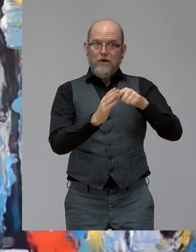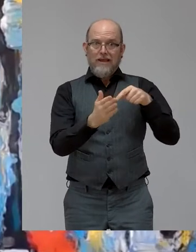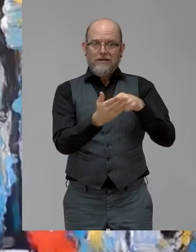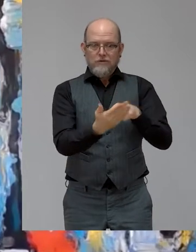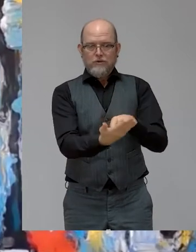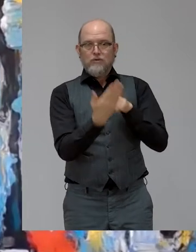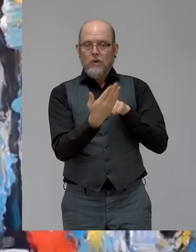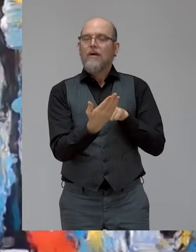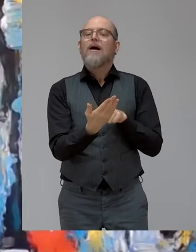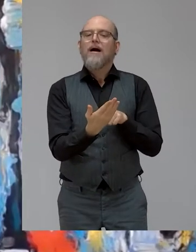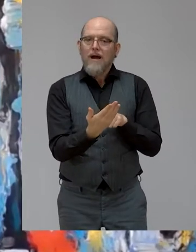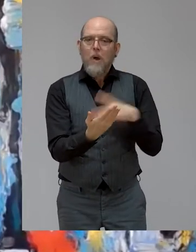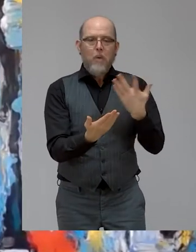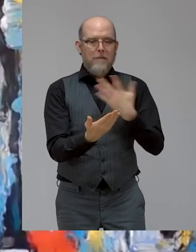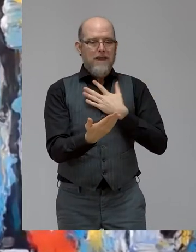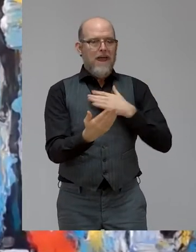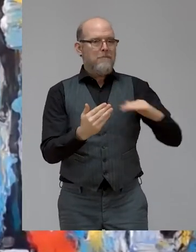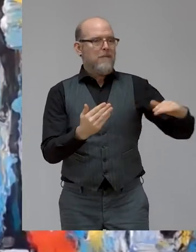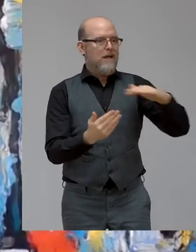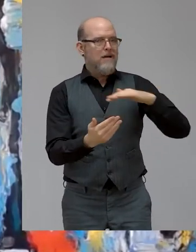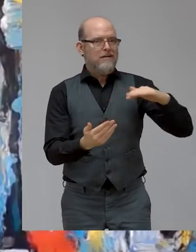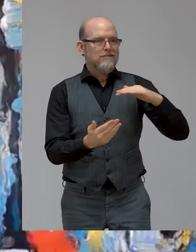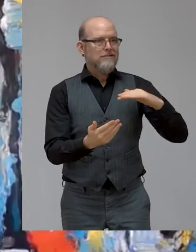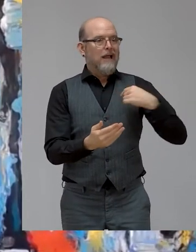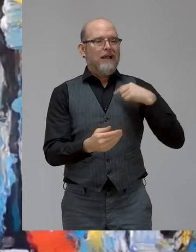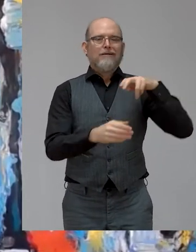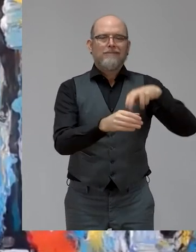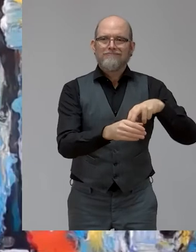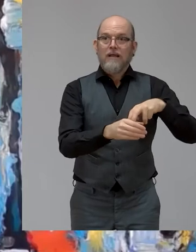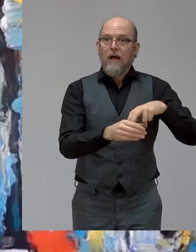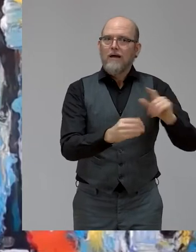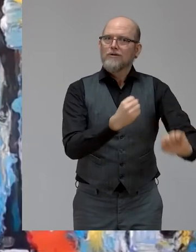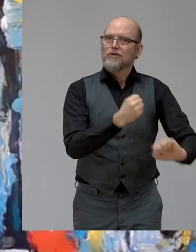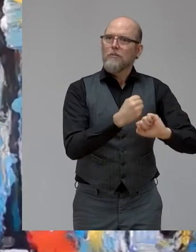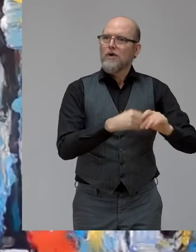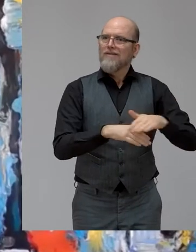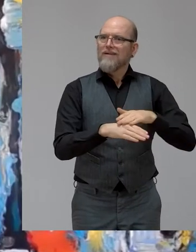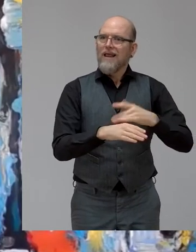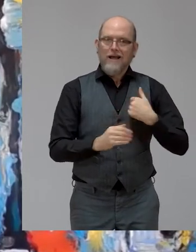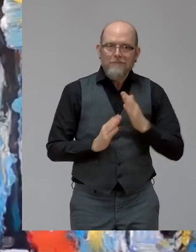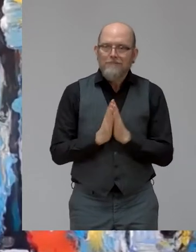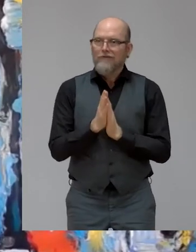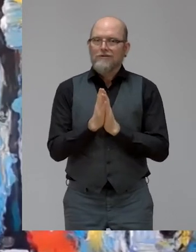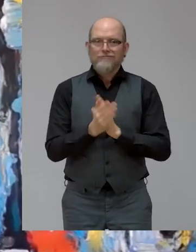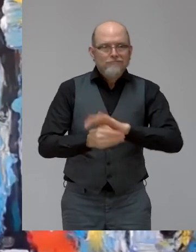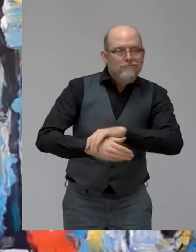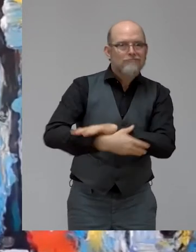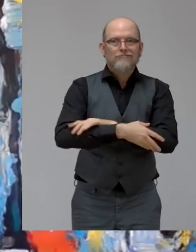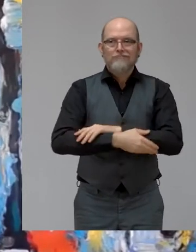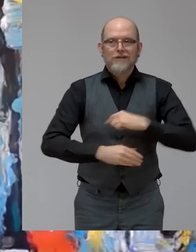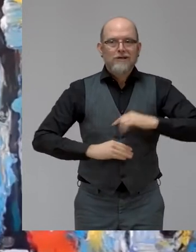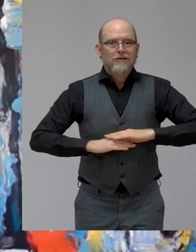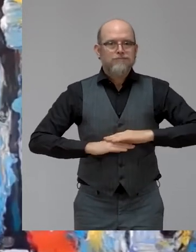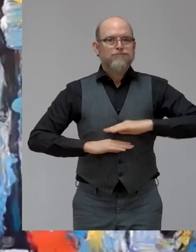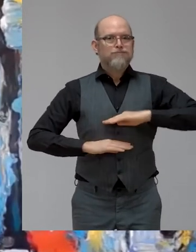Xero Project encouraged me to dream. This is my seventh consecutive Xero Project conference. Can you count how